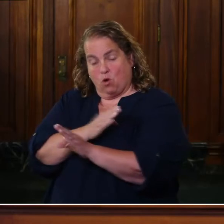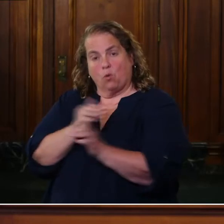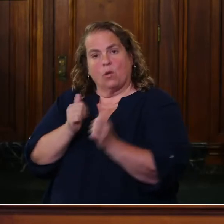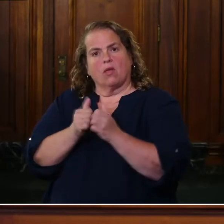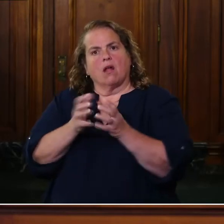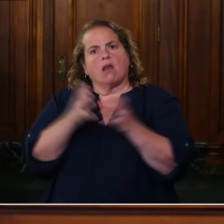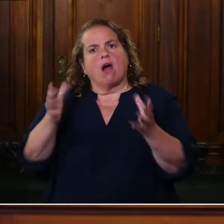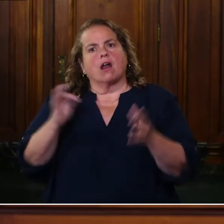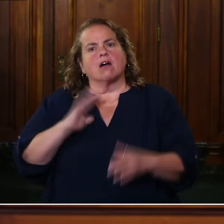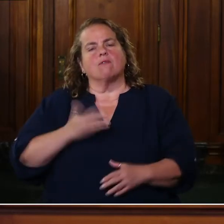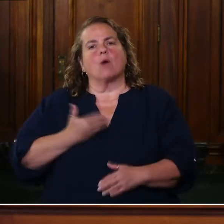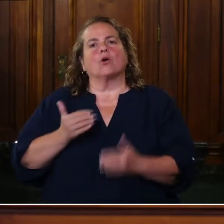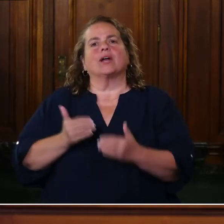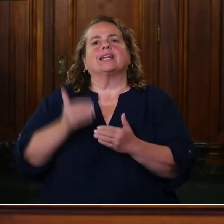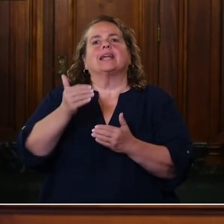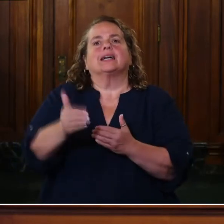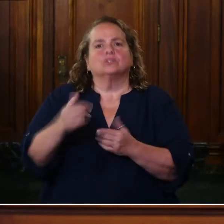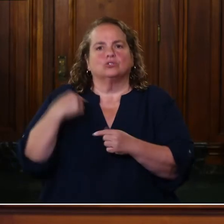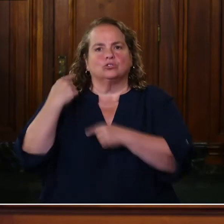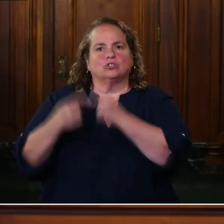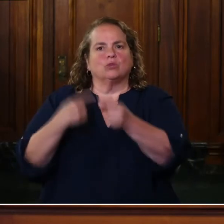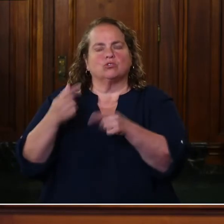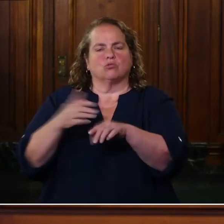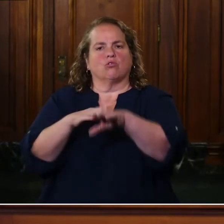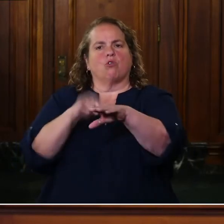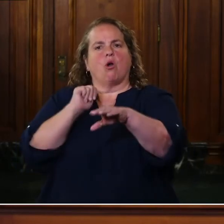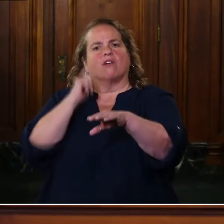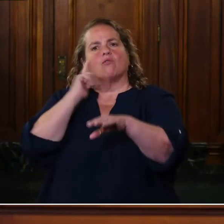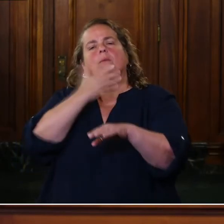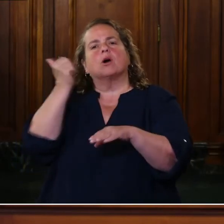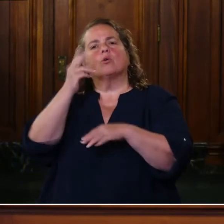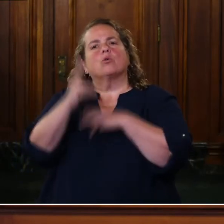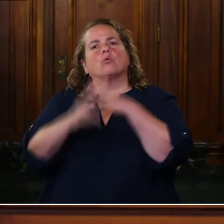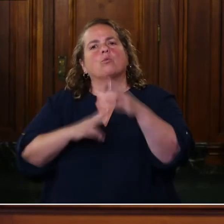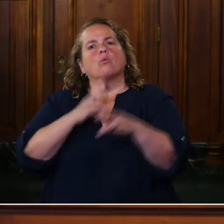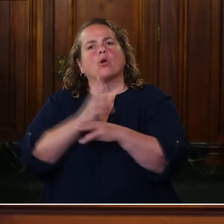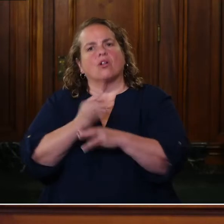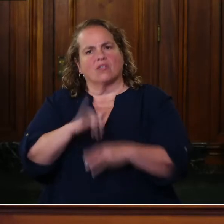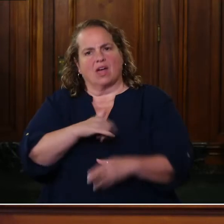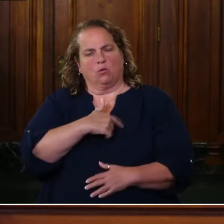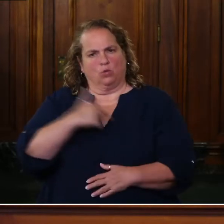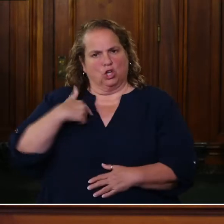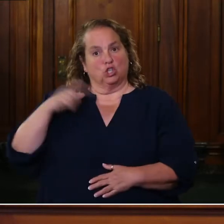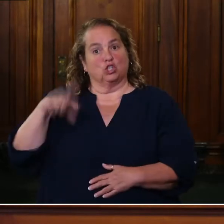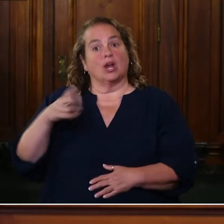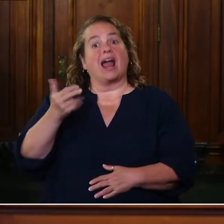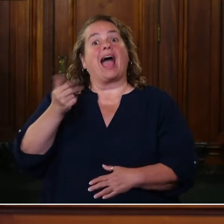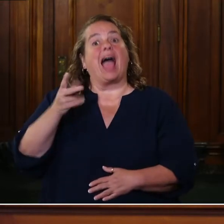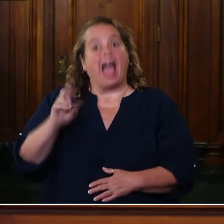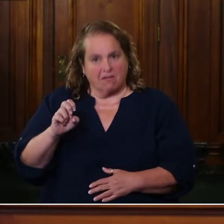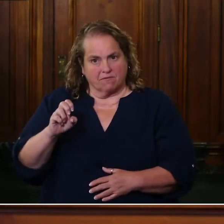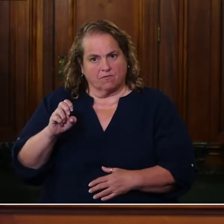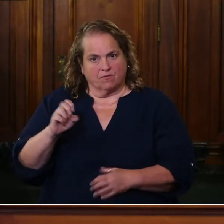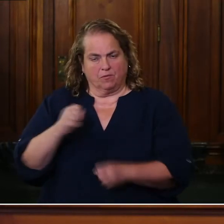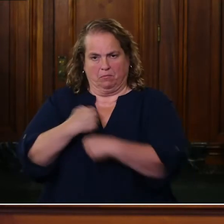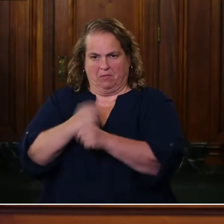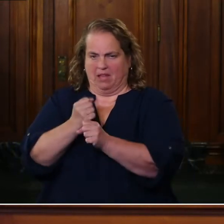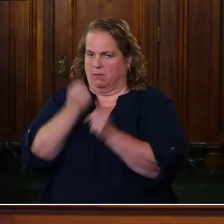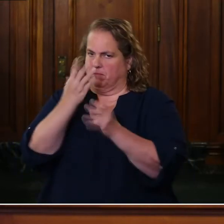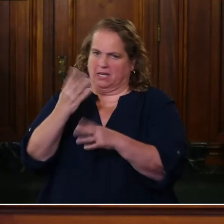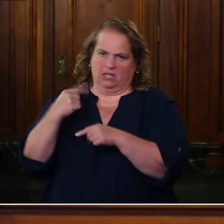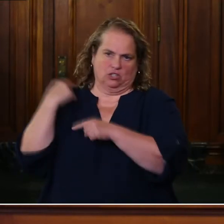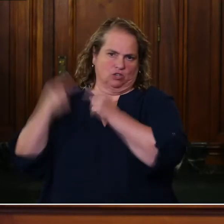lot of our next generation calling for the better world that we were supposed to have created many generations ago.